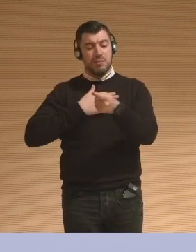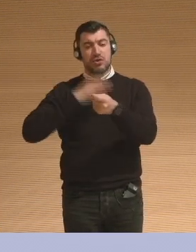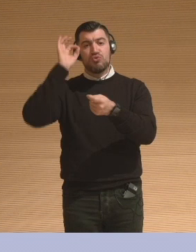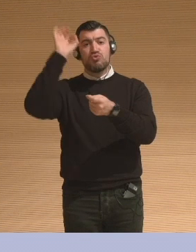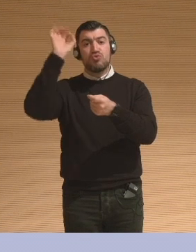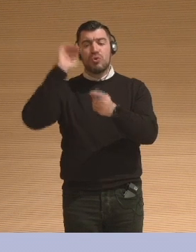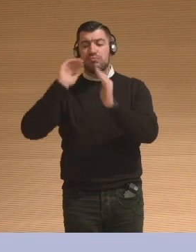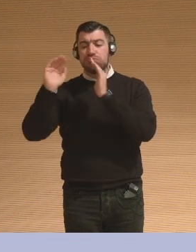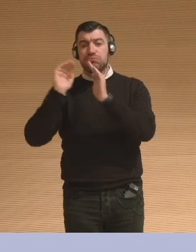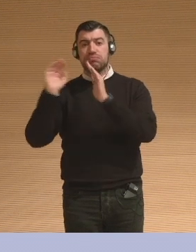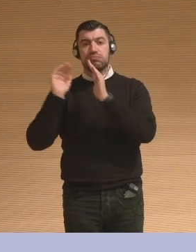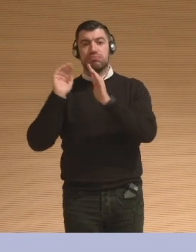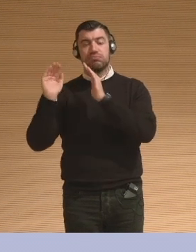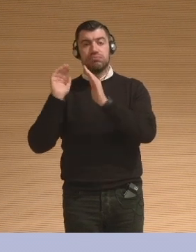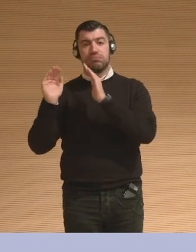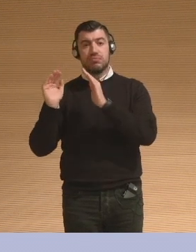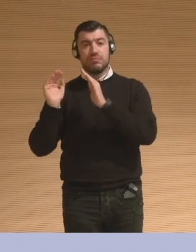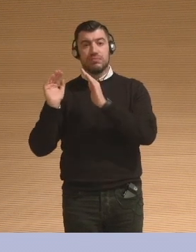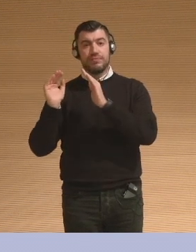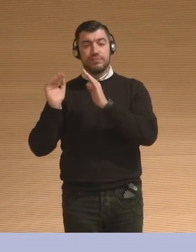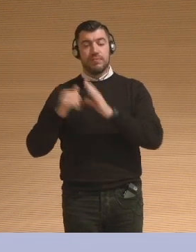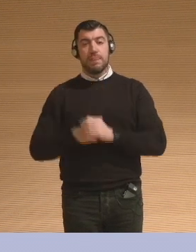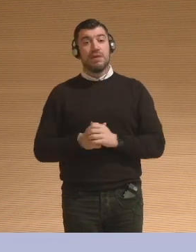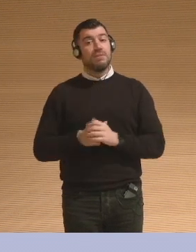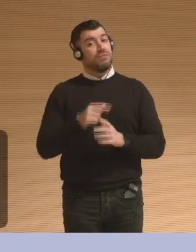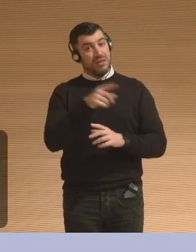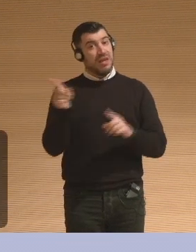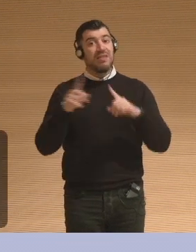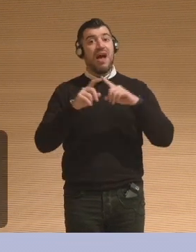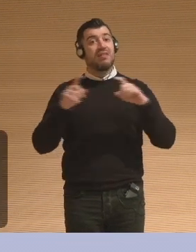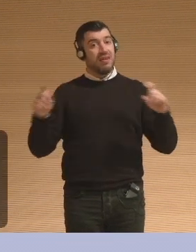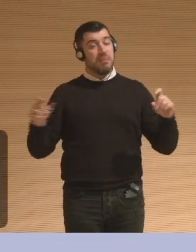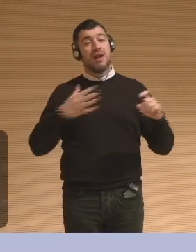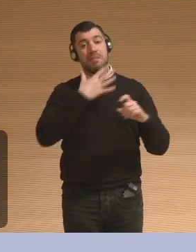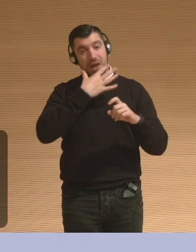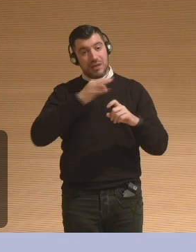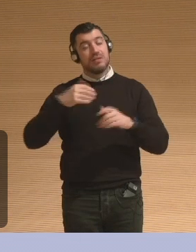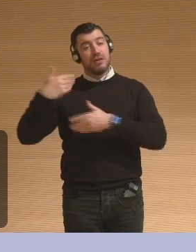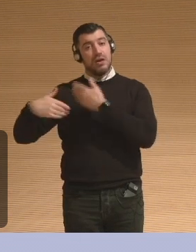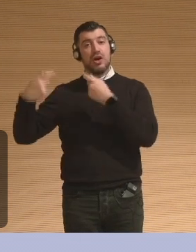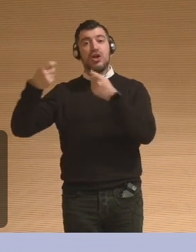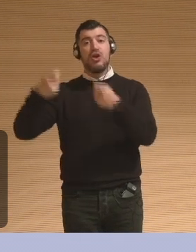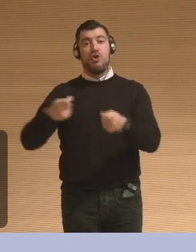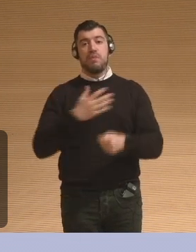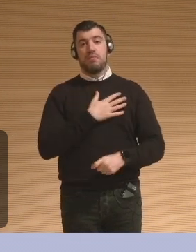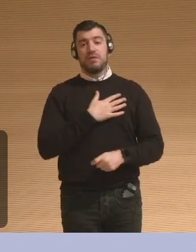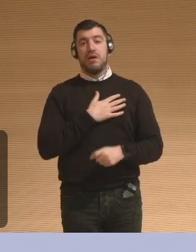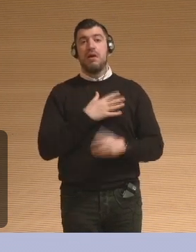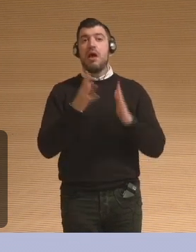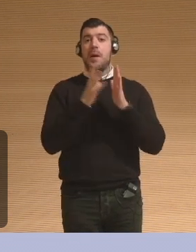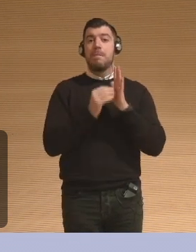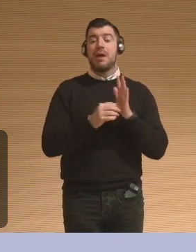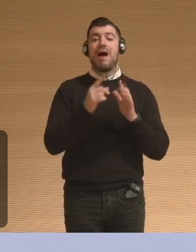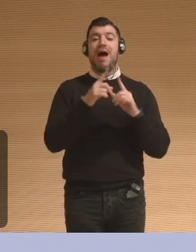objects with people. So, I'm interviewing a Syrian woman and she's feeling tremendous feelings of guilt for